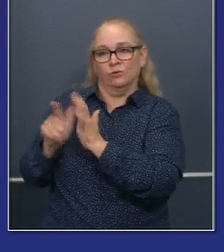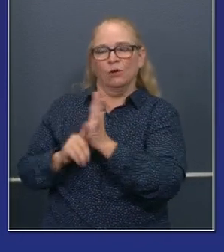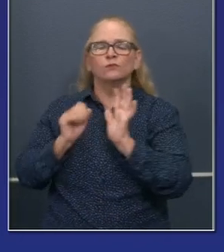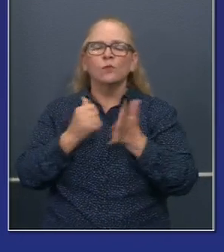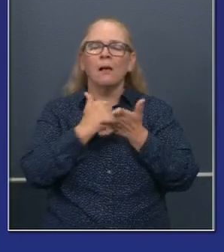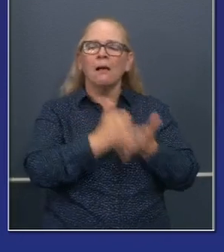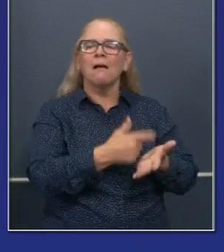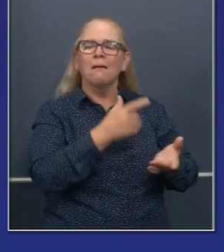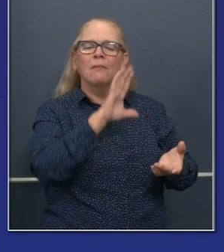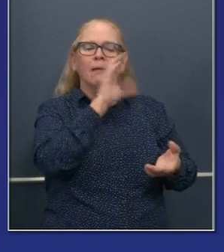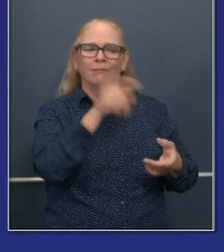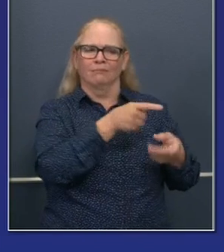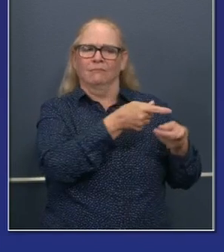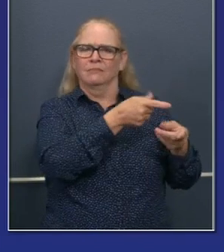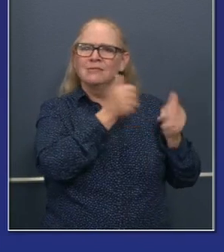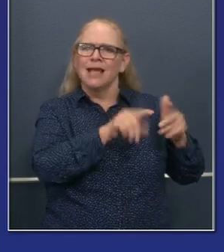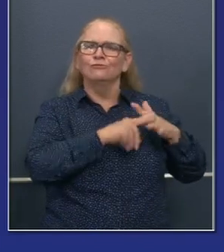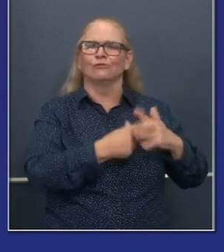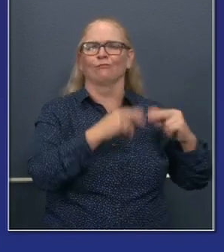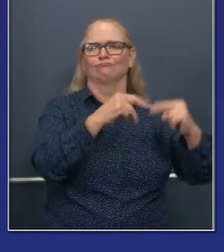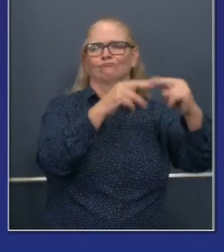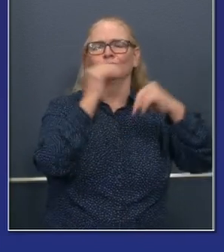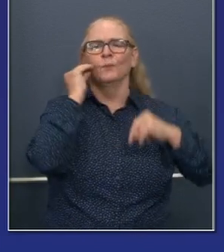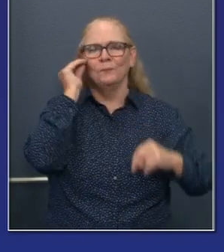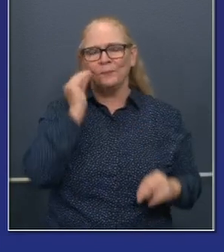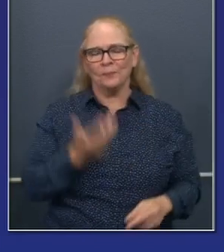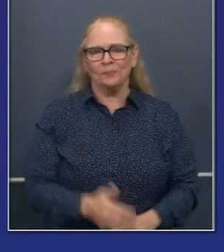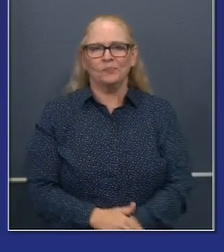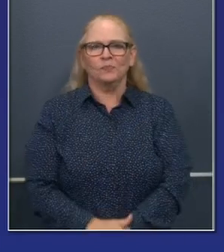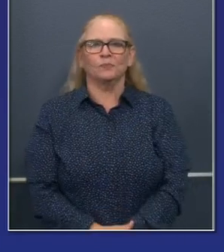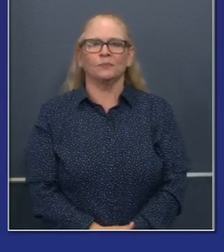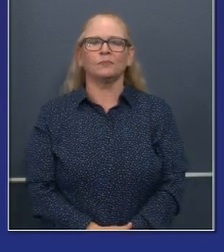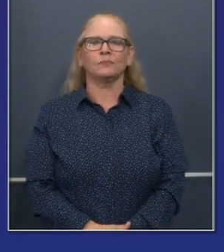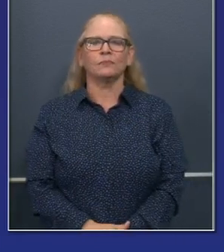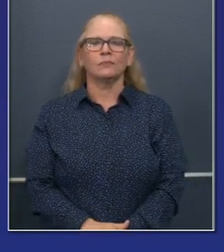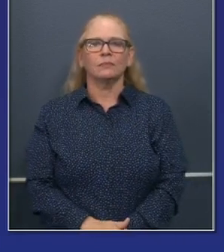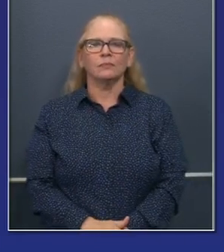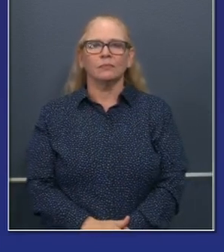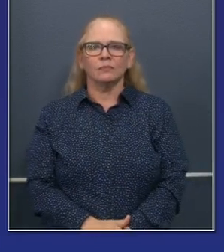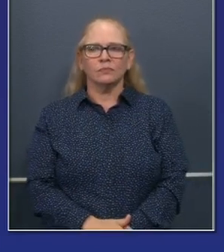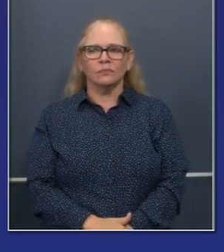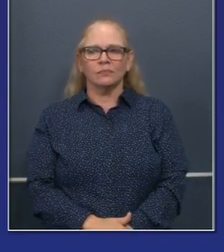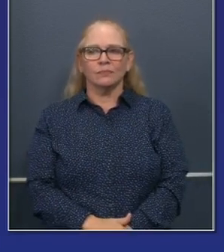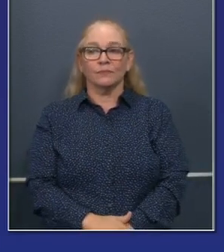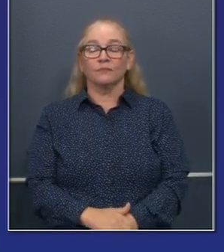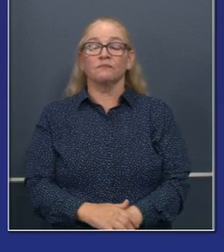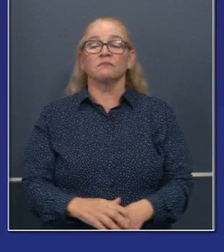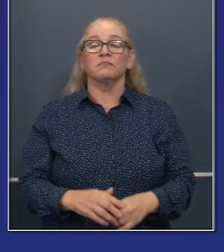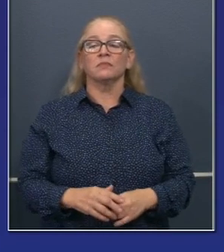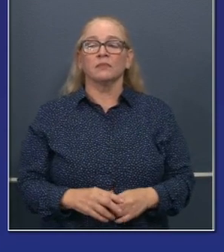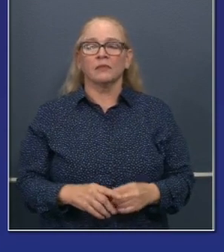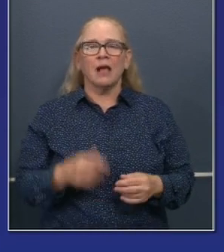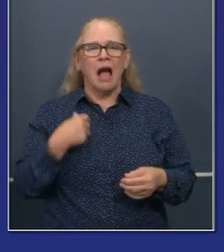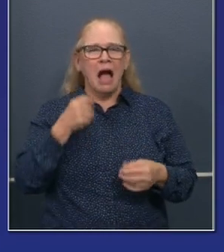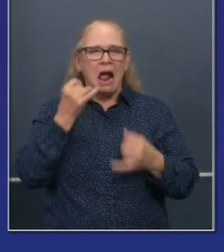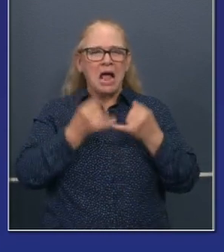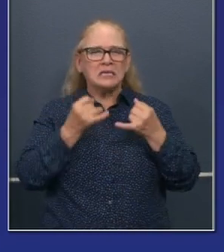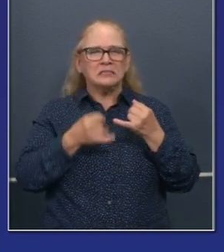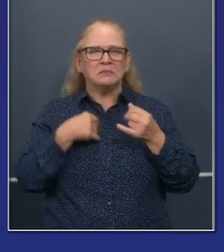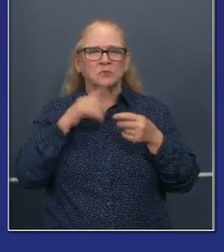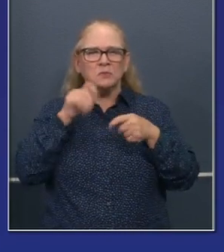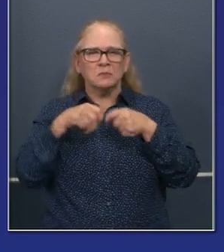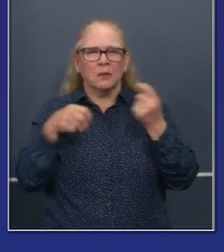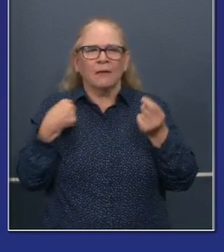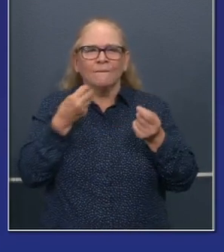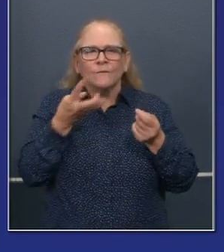all stakeholders at the table. Final couple points I want to make, and I'll jump briefly into today's data and then answer